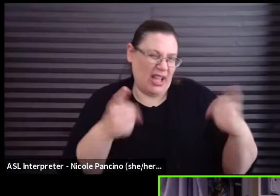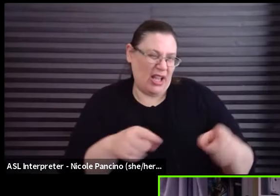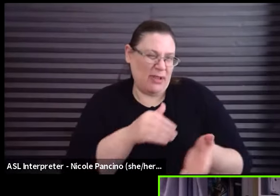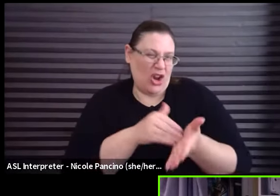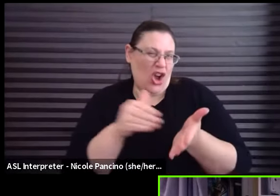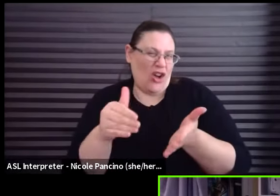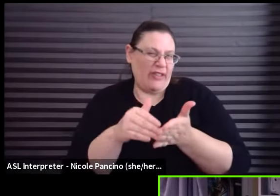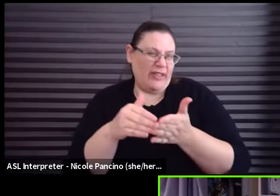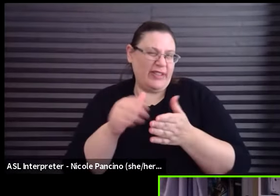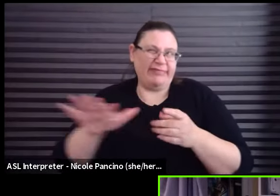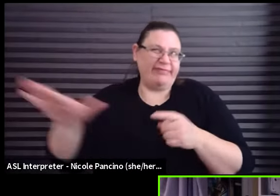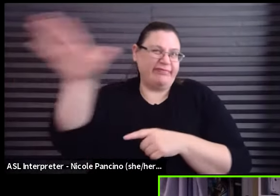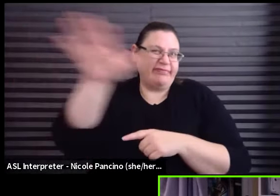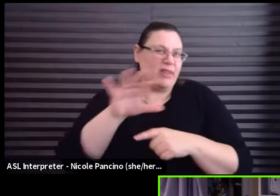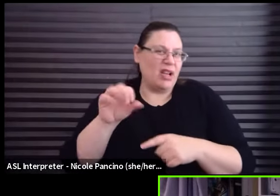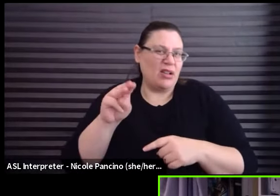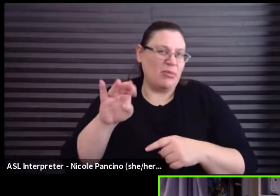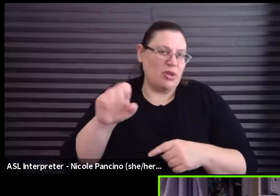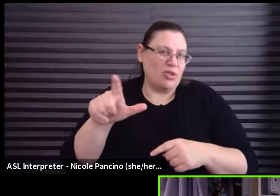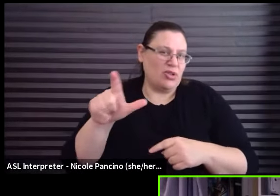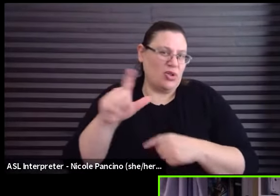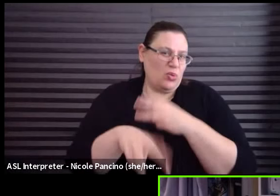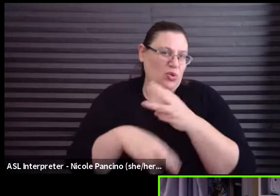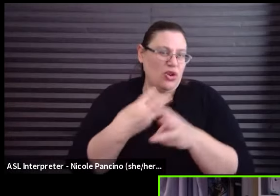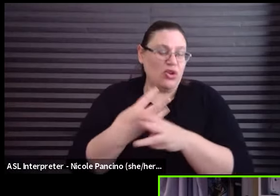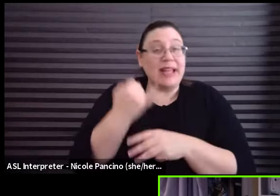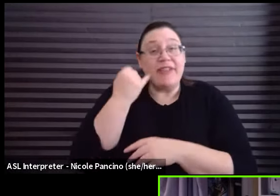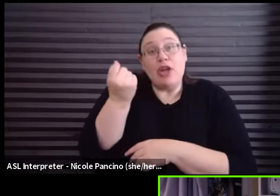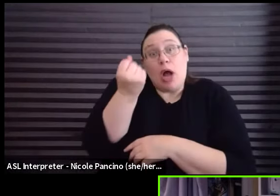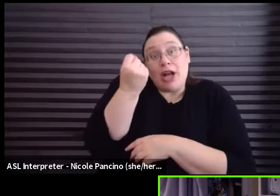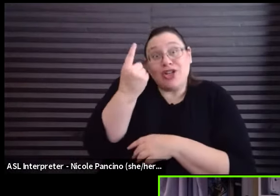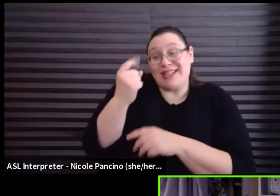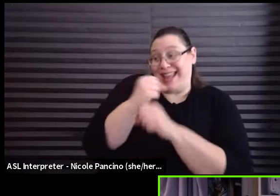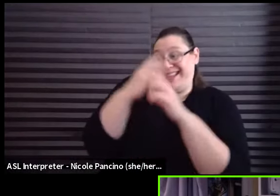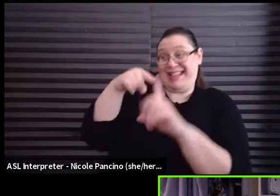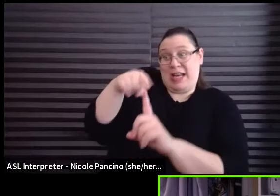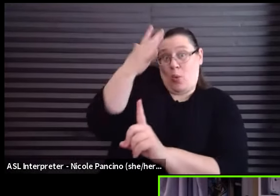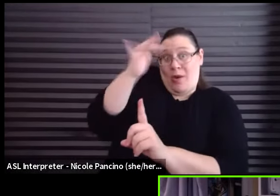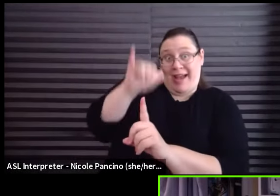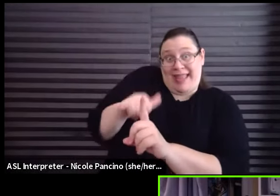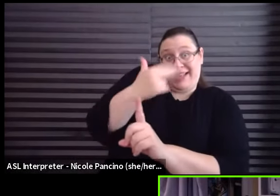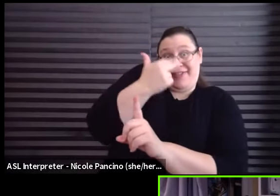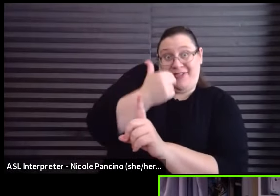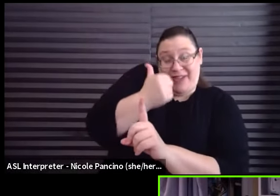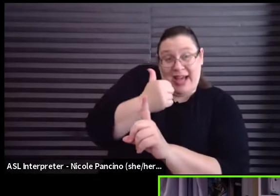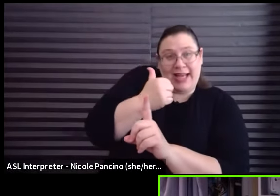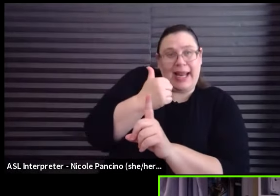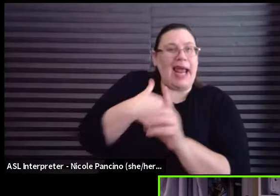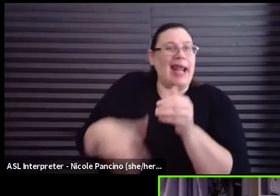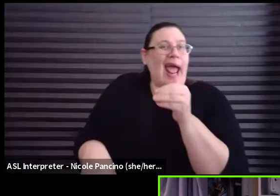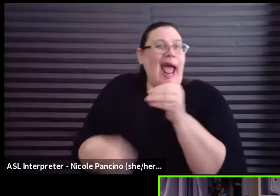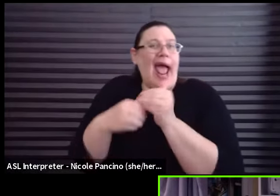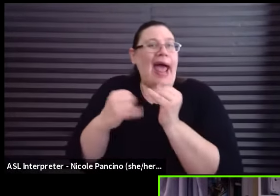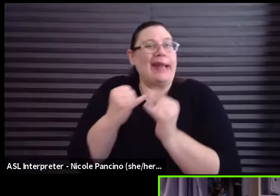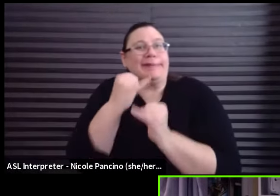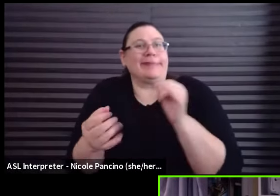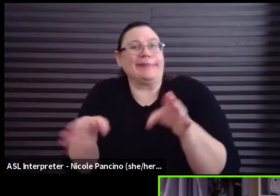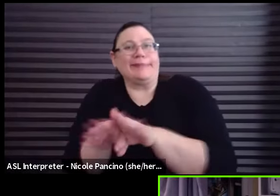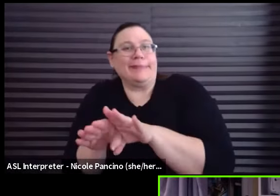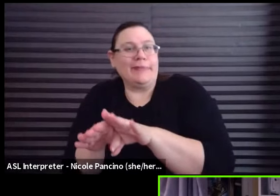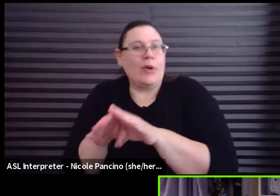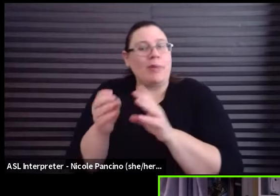world. If you understand what's funny about the scene, and they want you to do a button or maybe take the scene a little bit further,